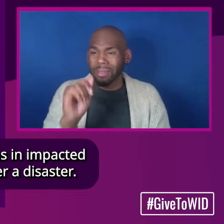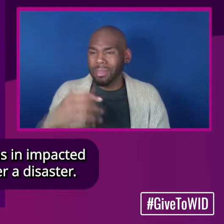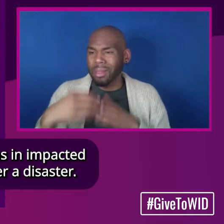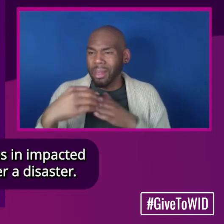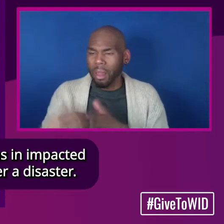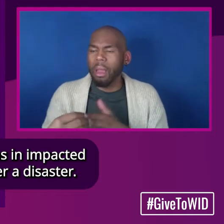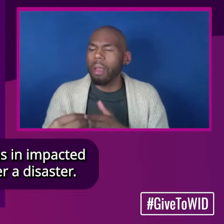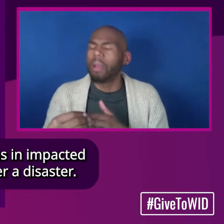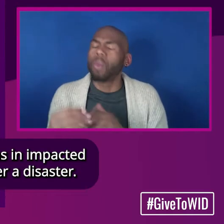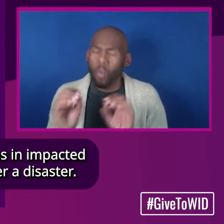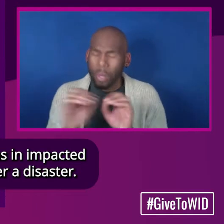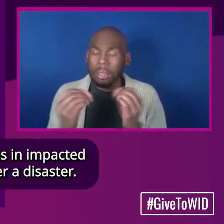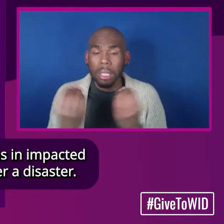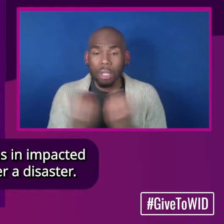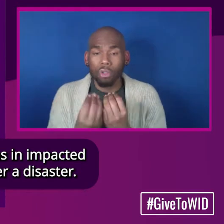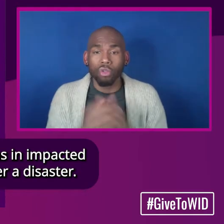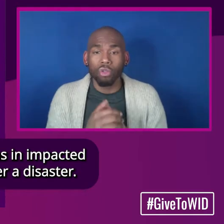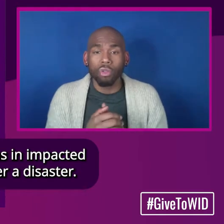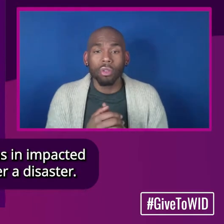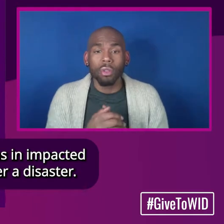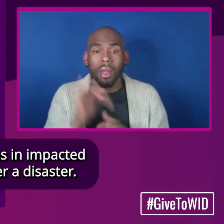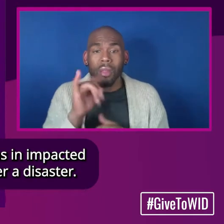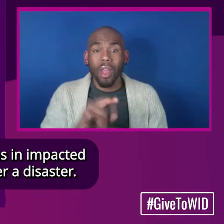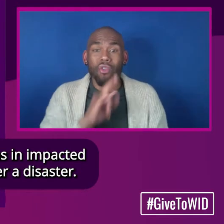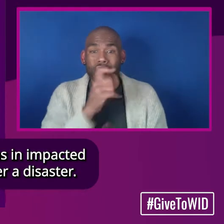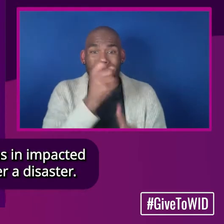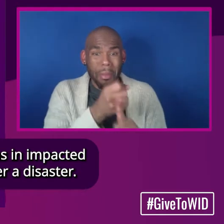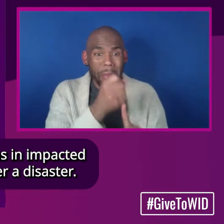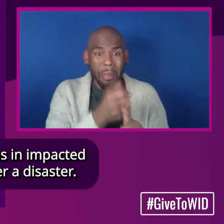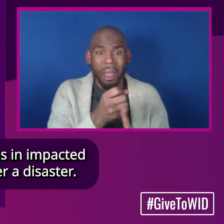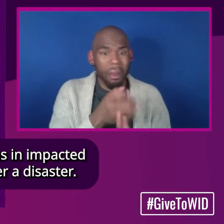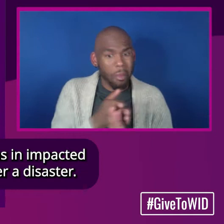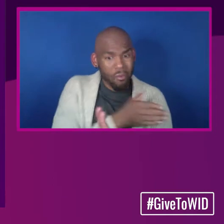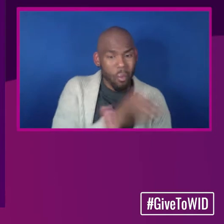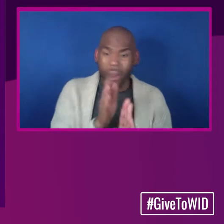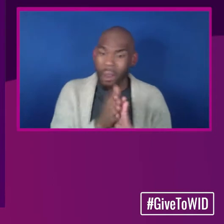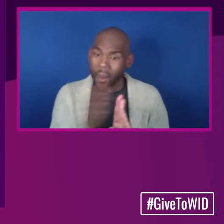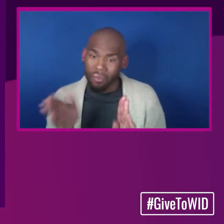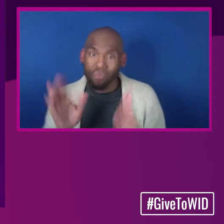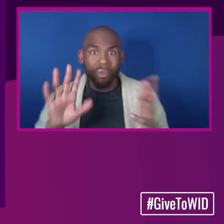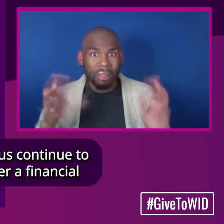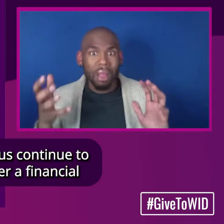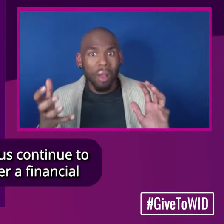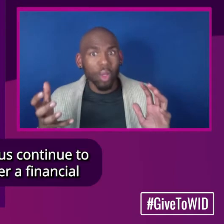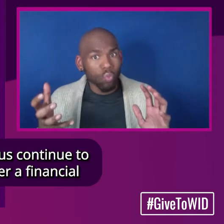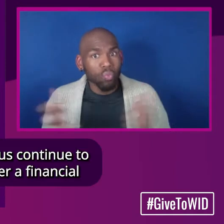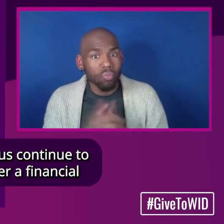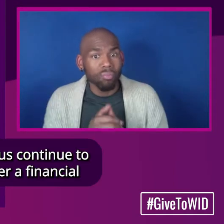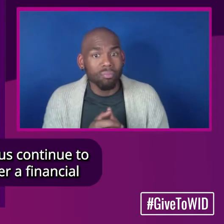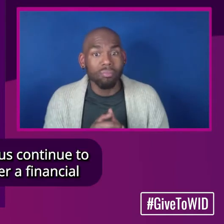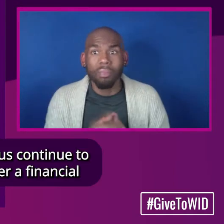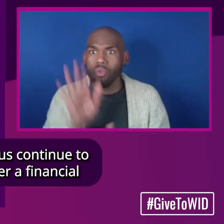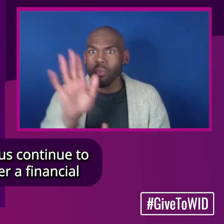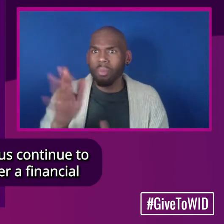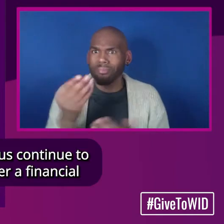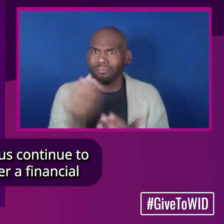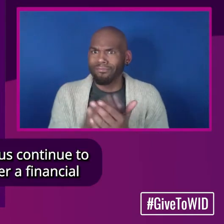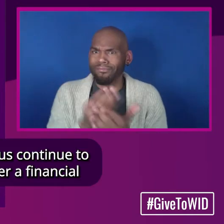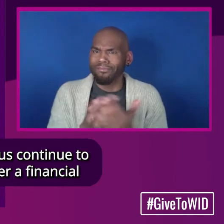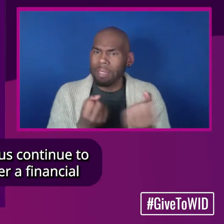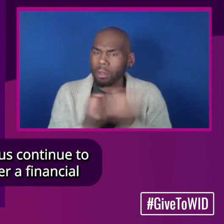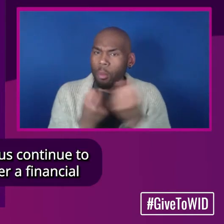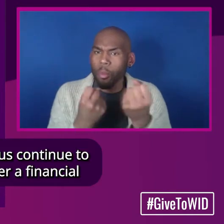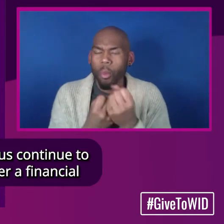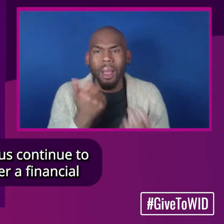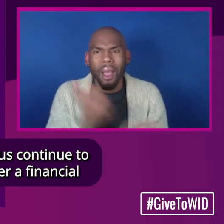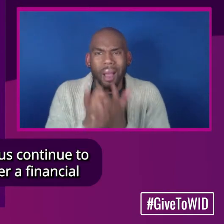organizations in impacted areas, both during and after a disaster. Your financial support helps